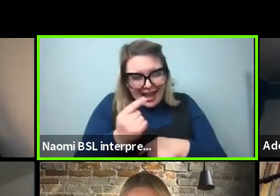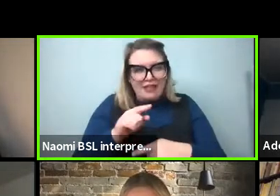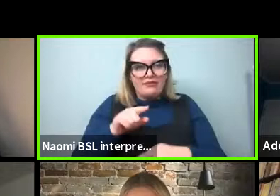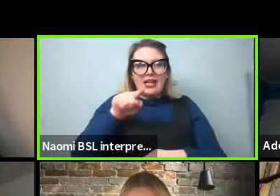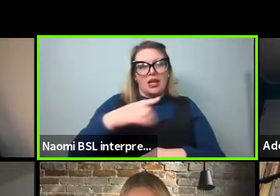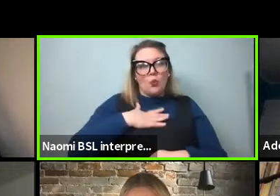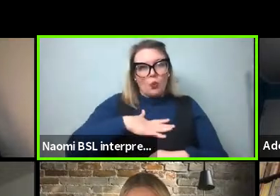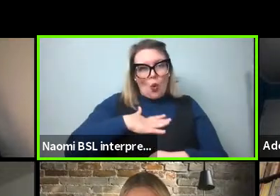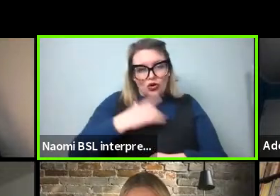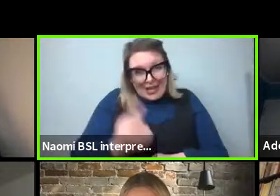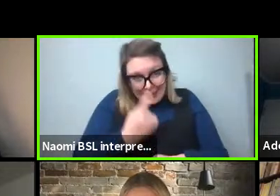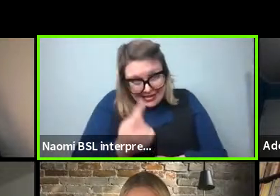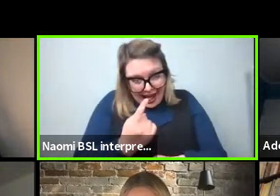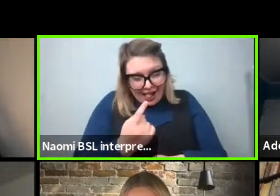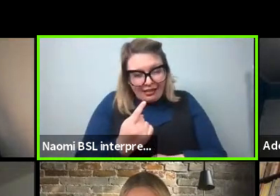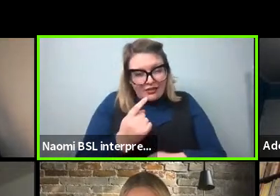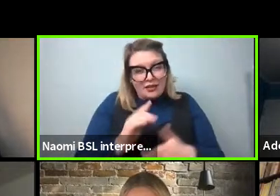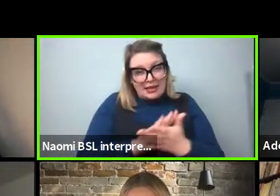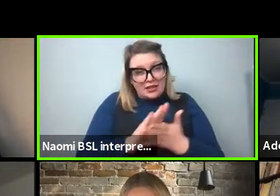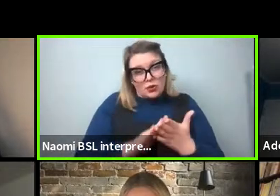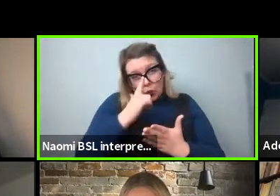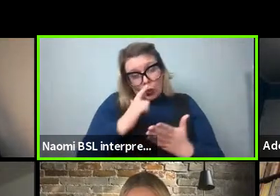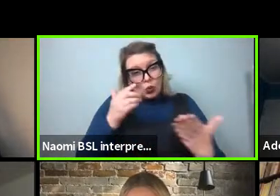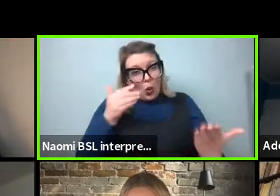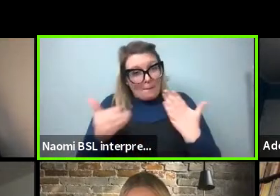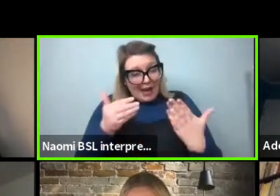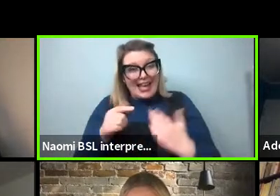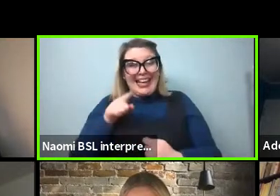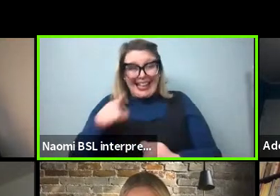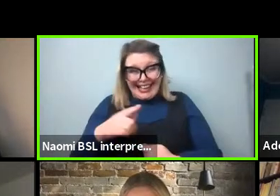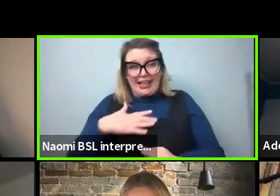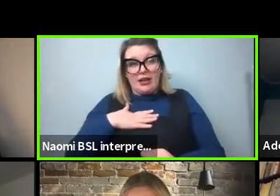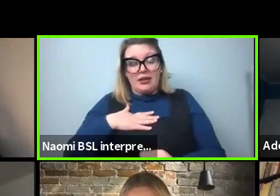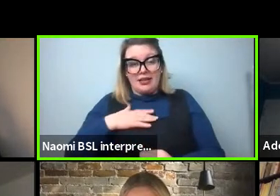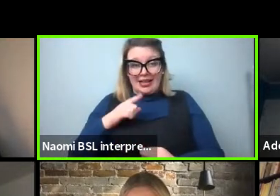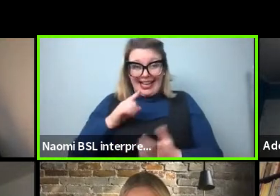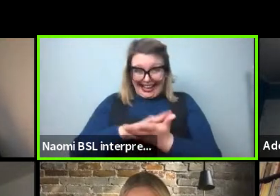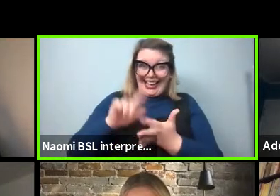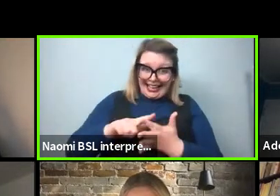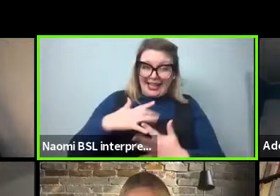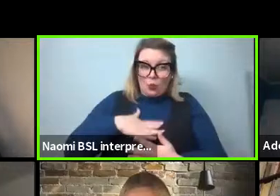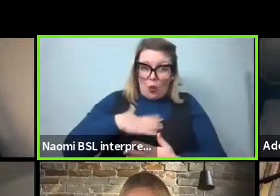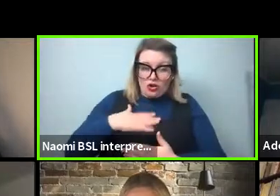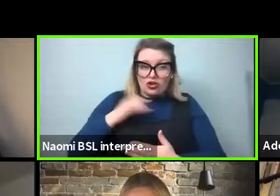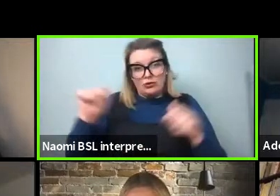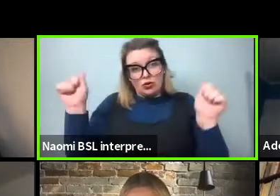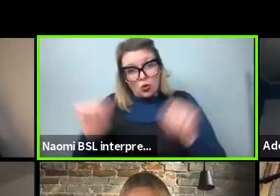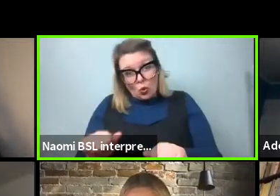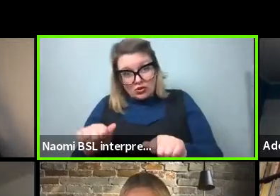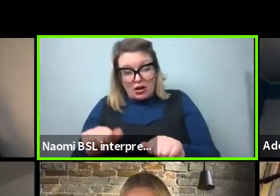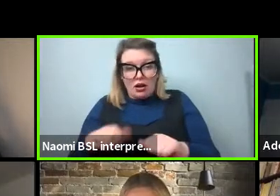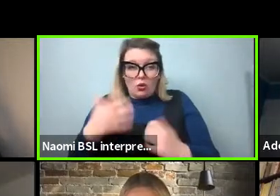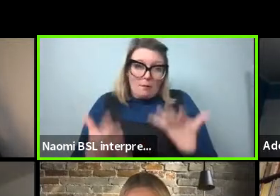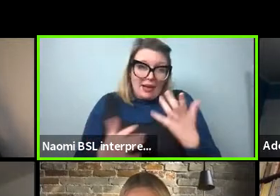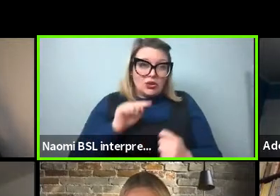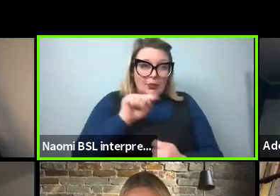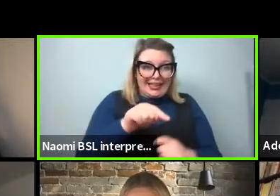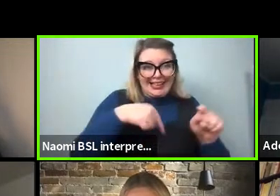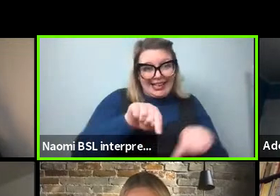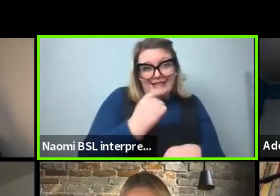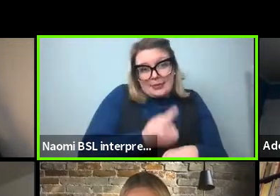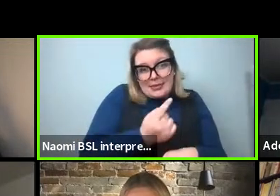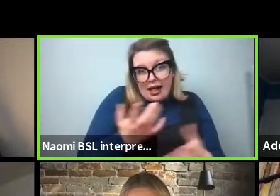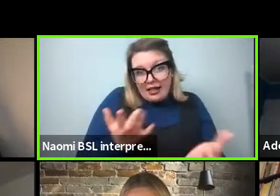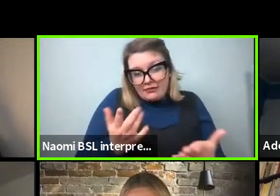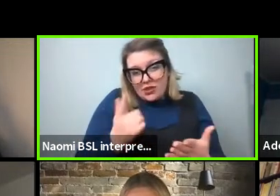you know, you can compare them and you can say that he washed is a shorter construction and he kicked himself. Yeah. Yeah. Yeah. I mean,